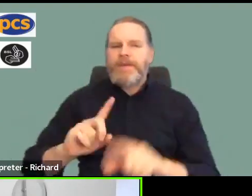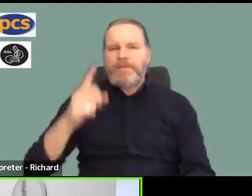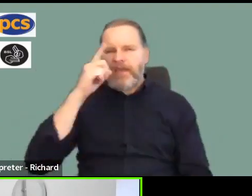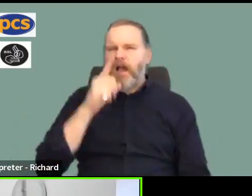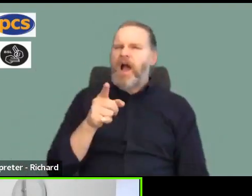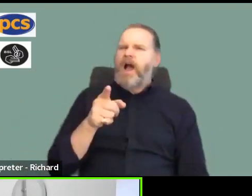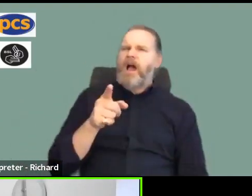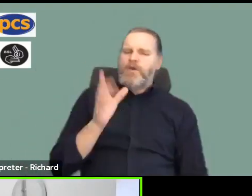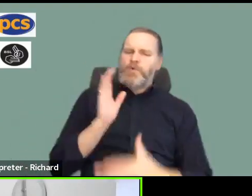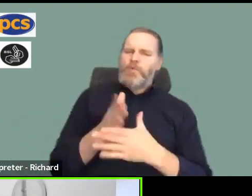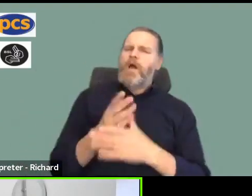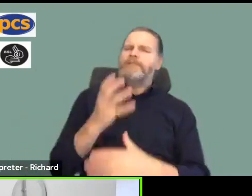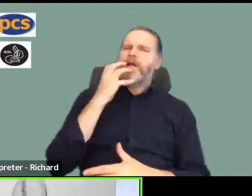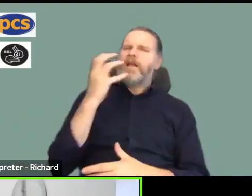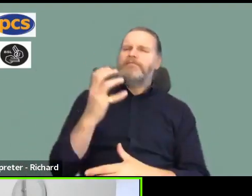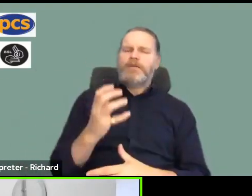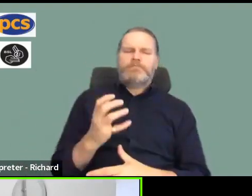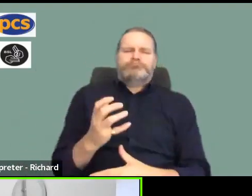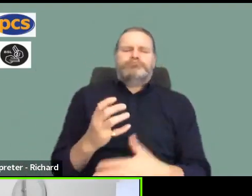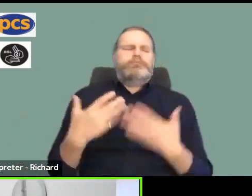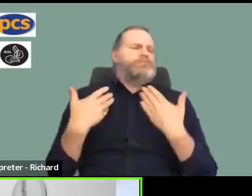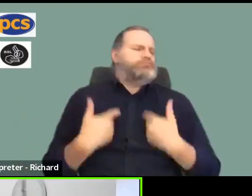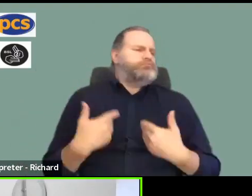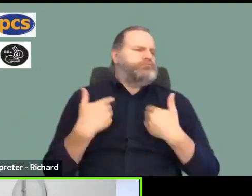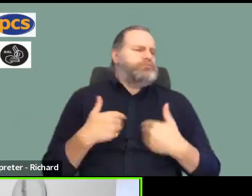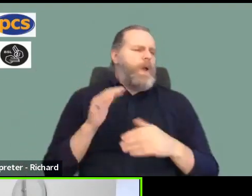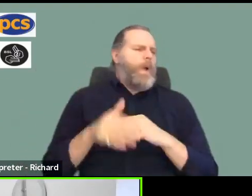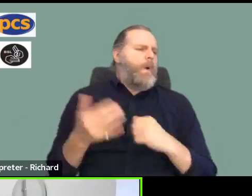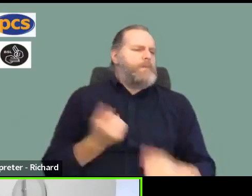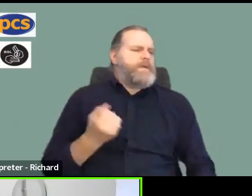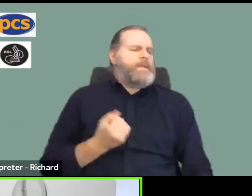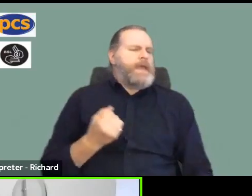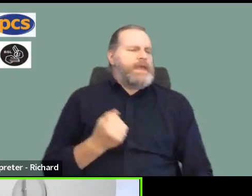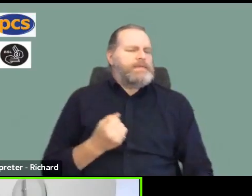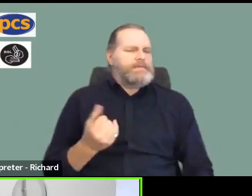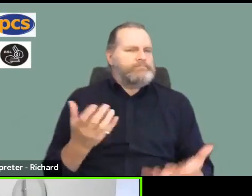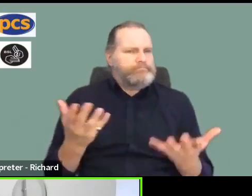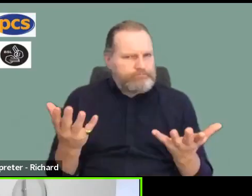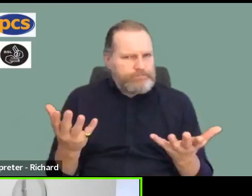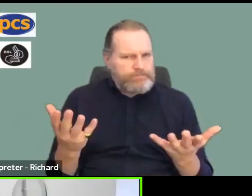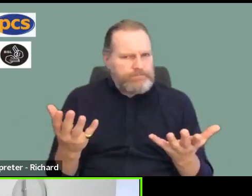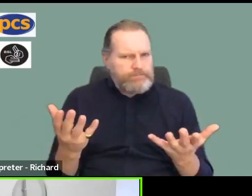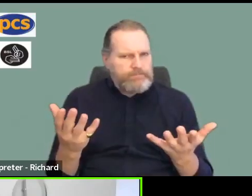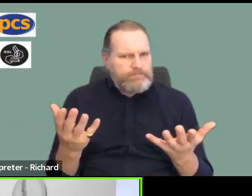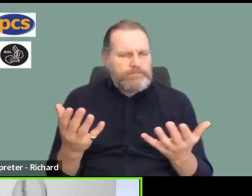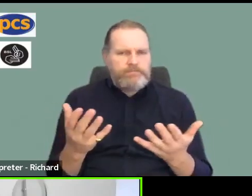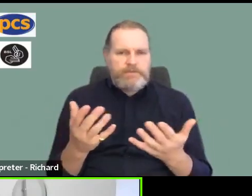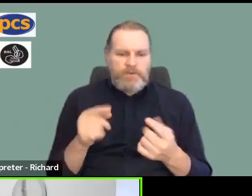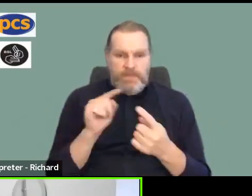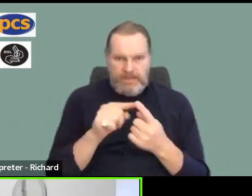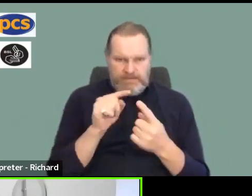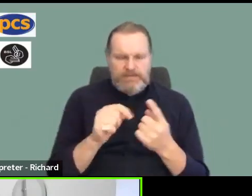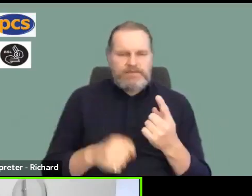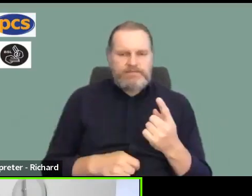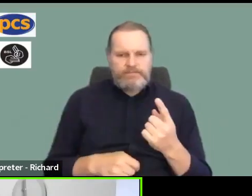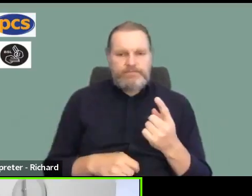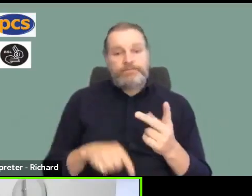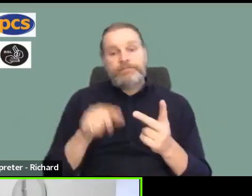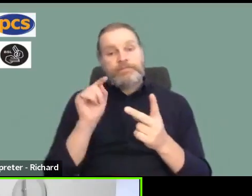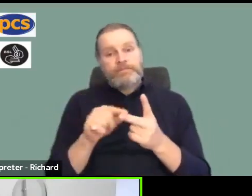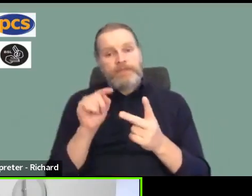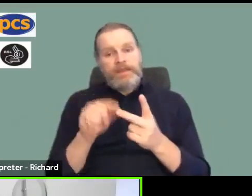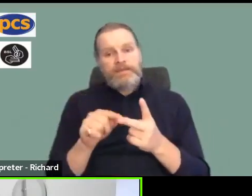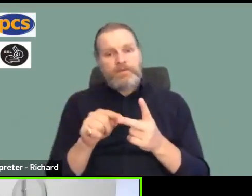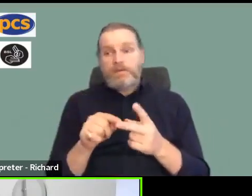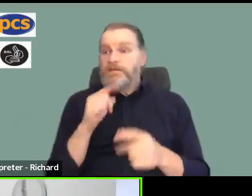one that I know Mark will be keen to answer. There's a very positive message here from Fina who says, the PCS Digital site is